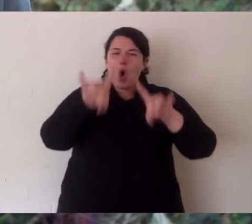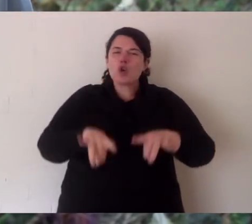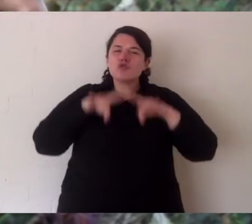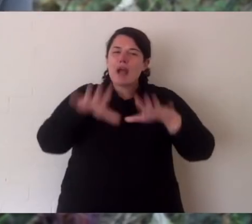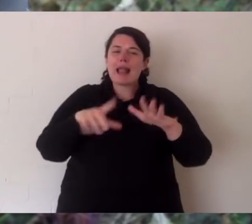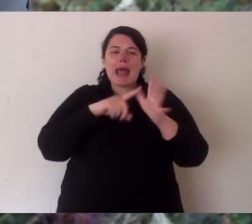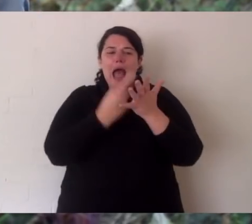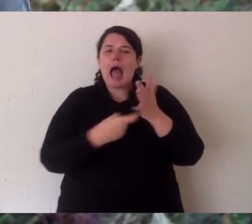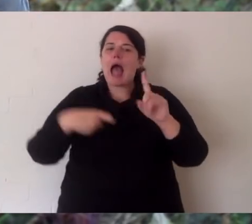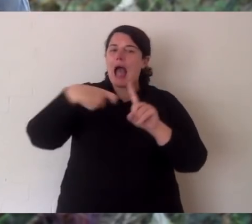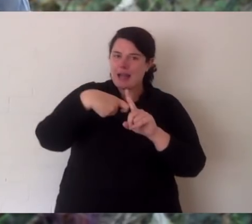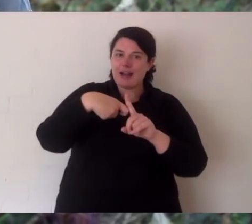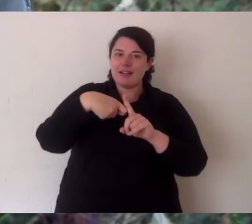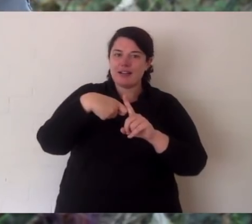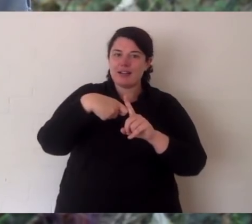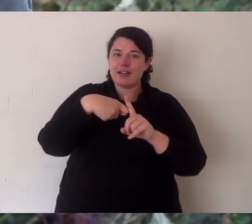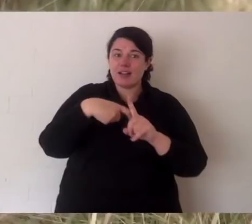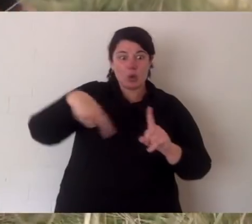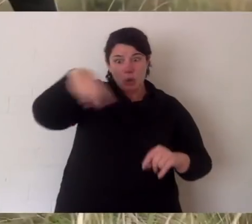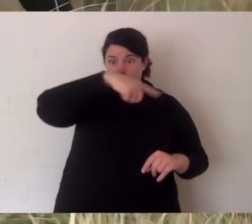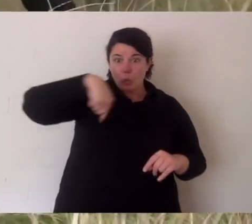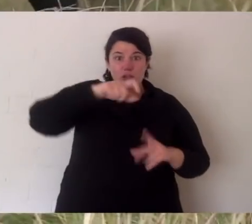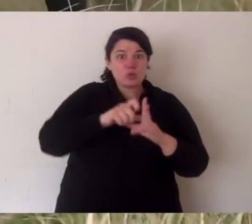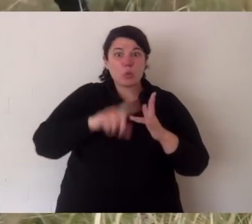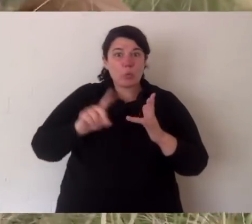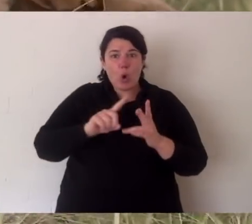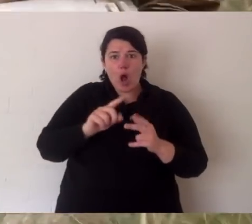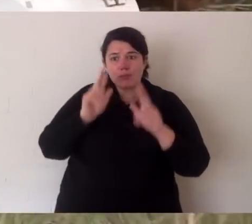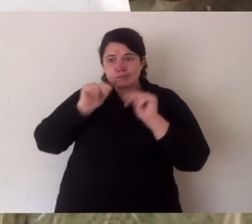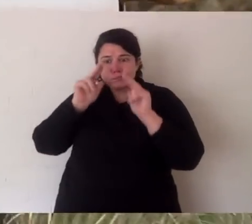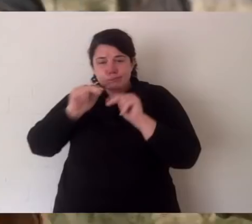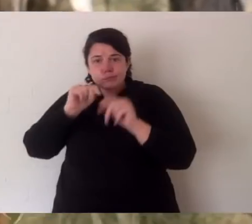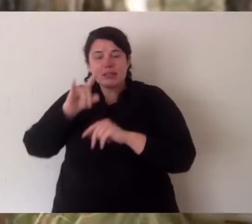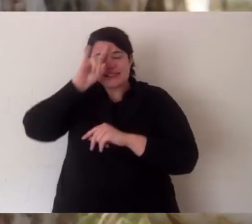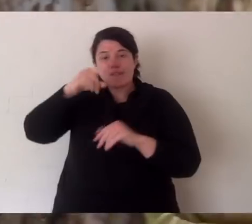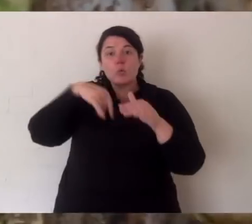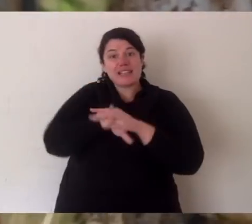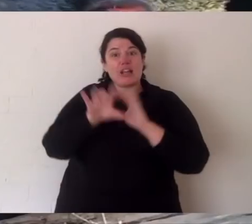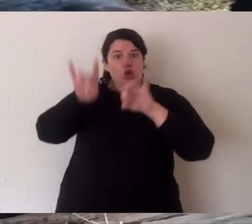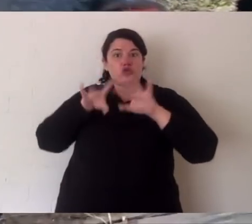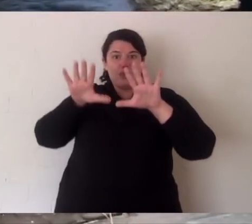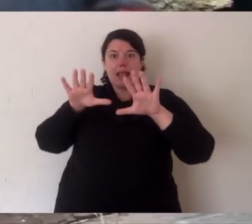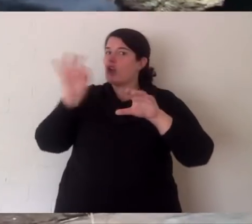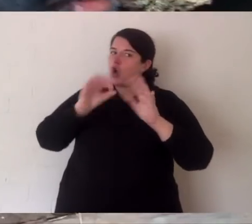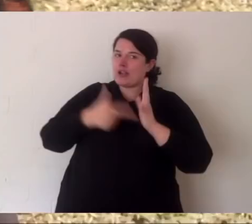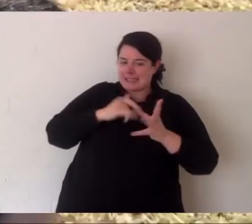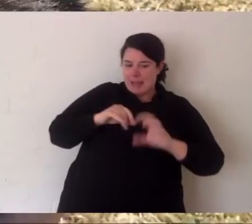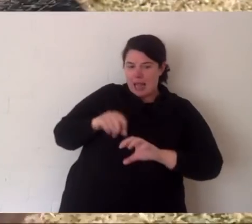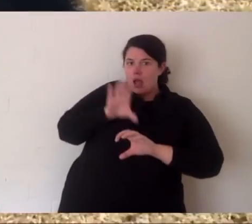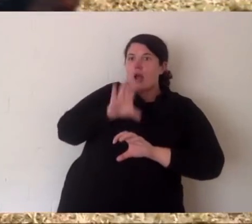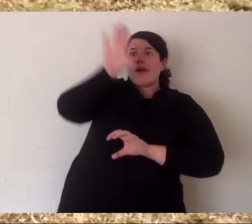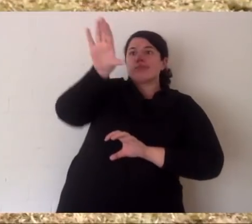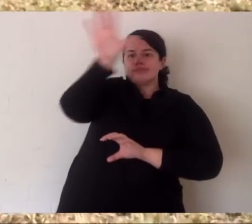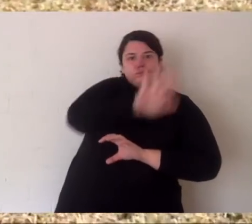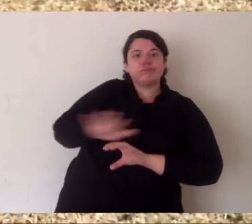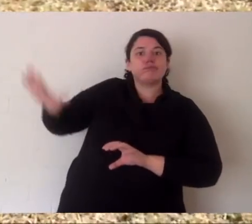and one of them is mine. That's called Aussie Ark, Australian Wildlife Ark and what we do is we protect devils